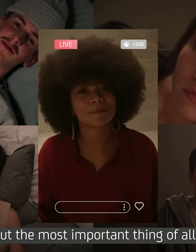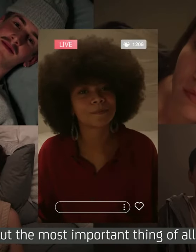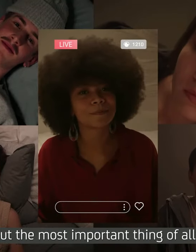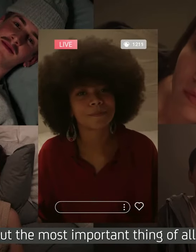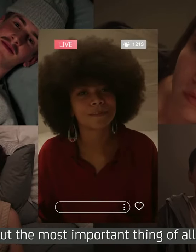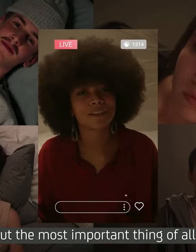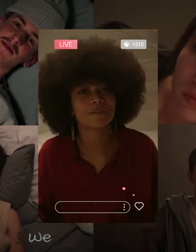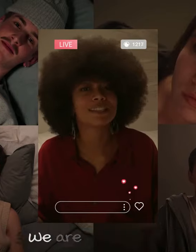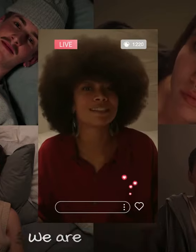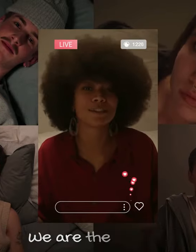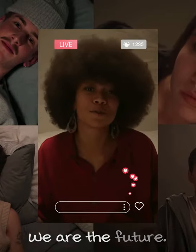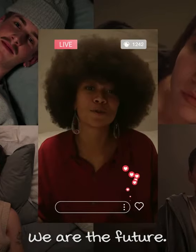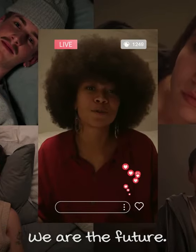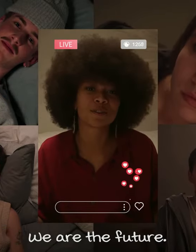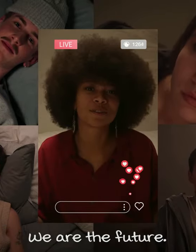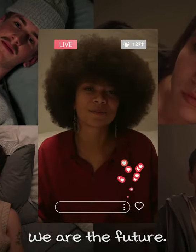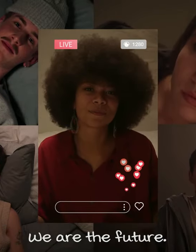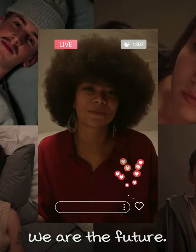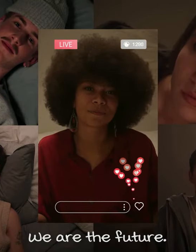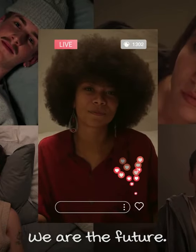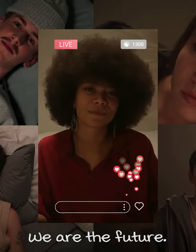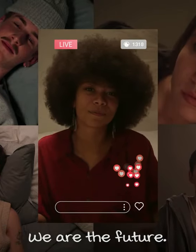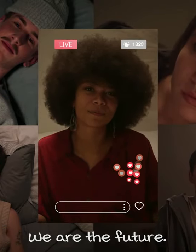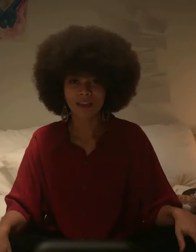ist, wir sind die Zukunft.